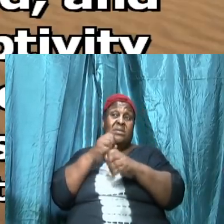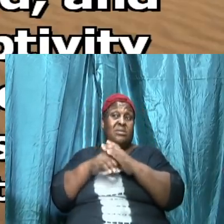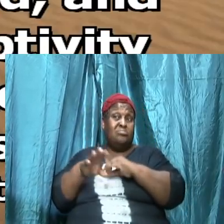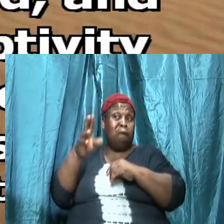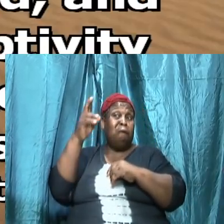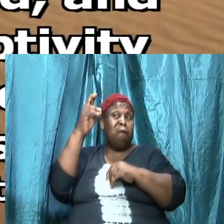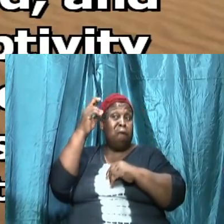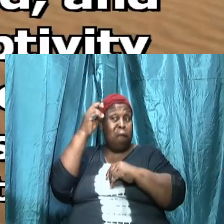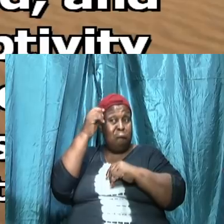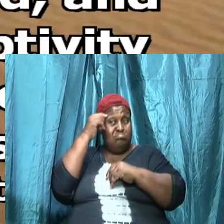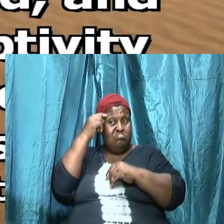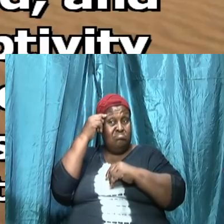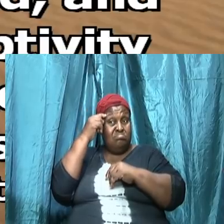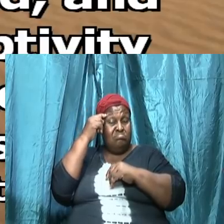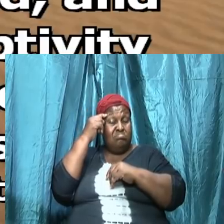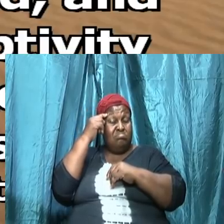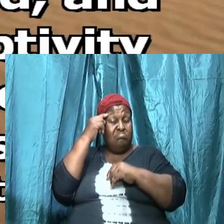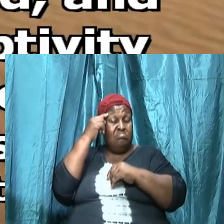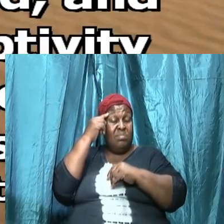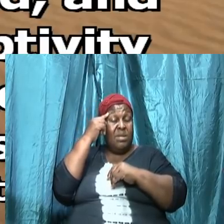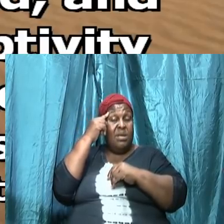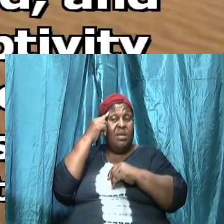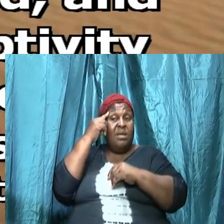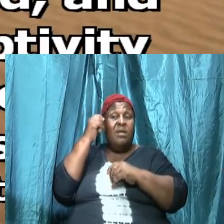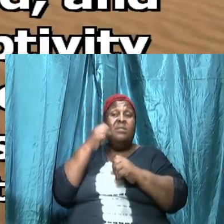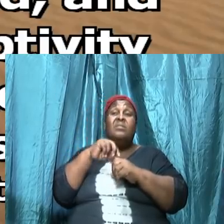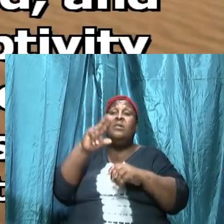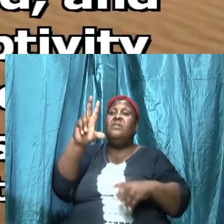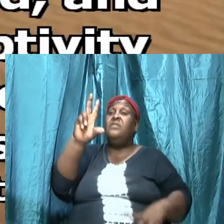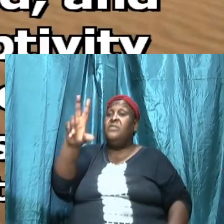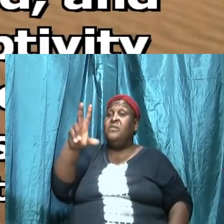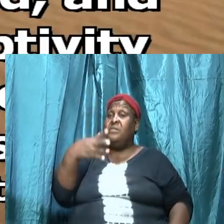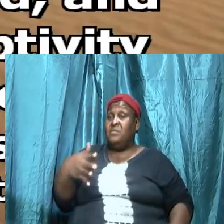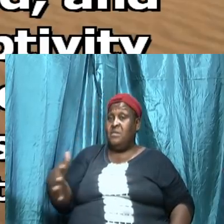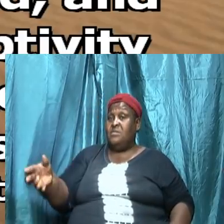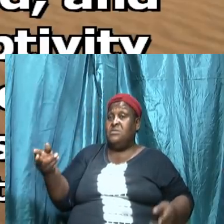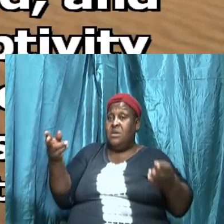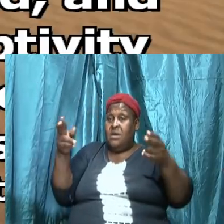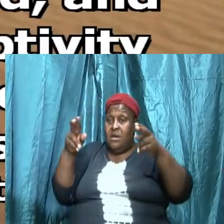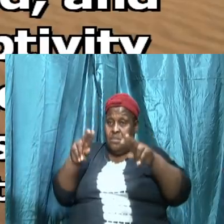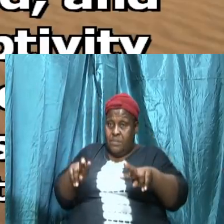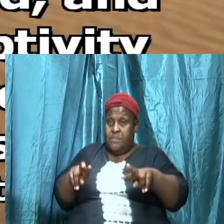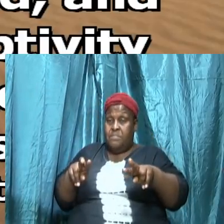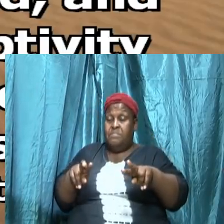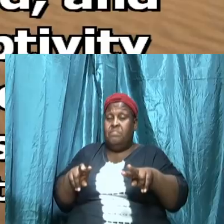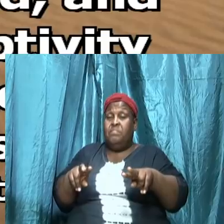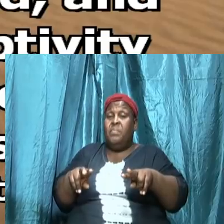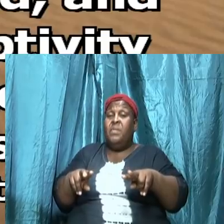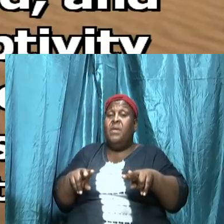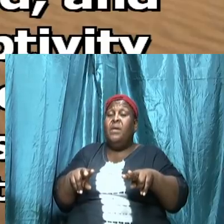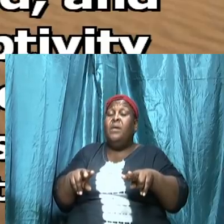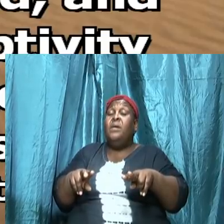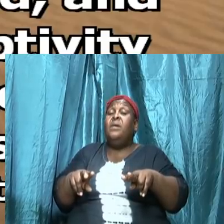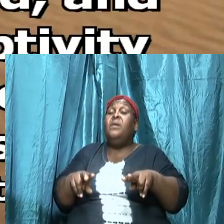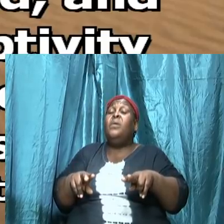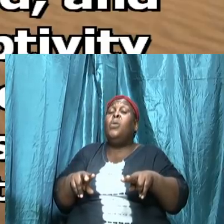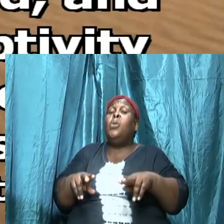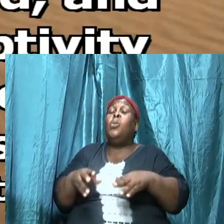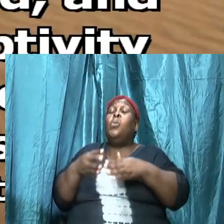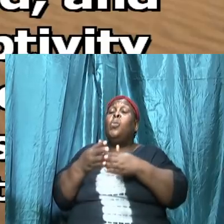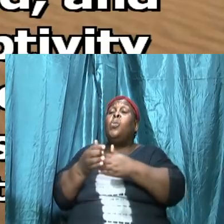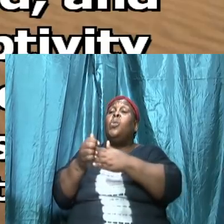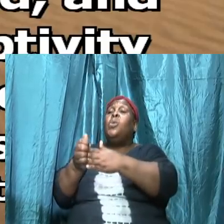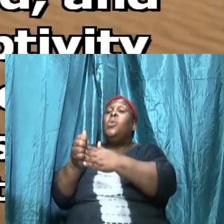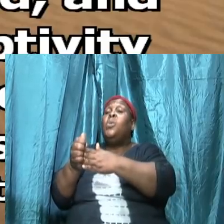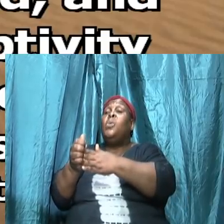mind after he conquers the mind there is a third thing that happens it leads to what is called